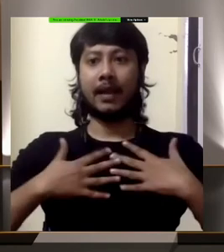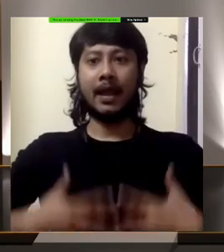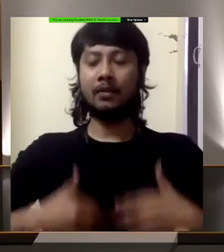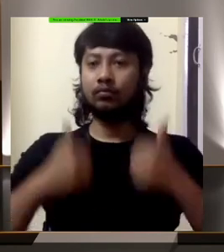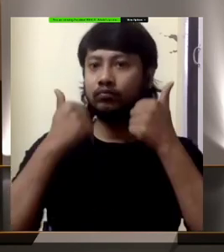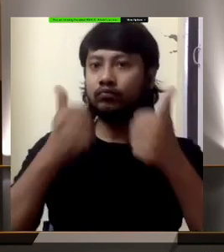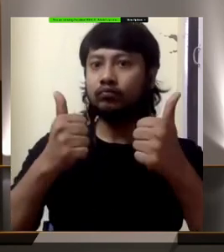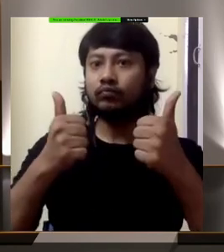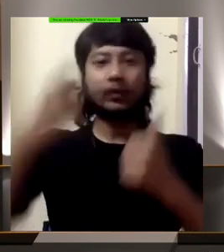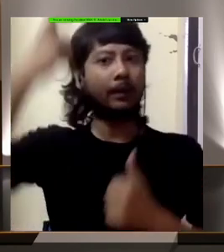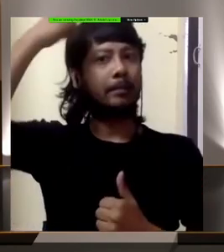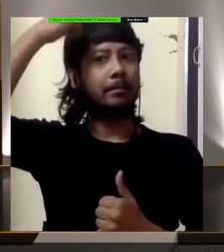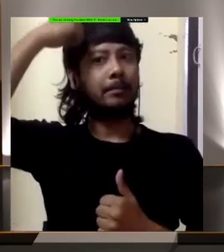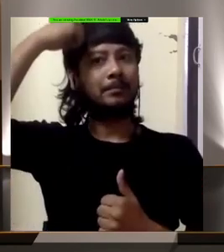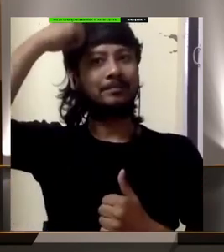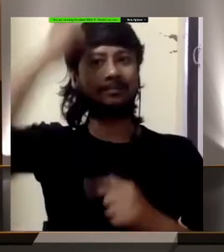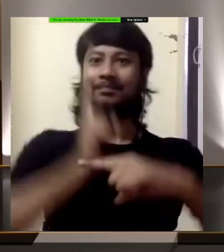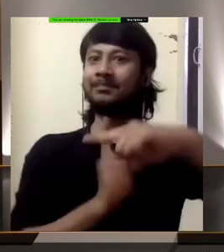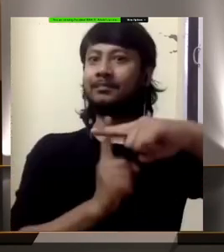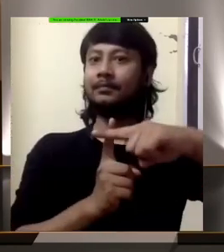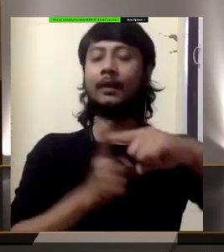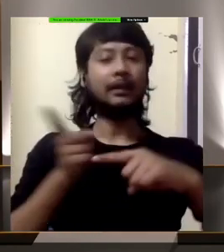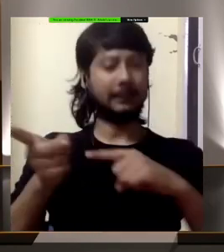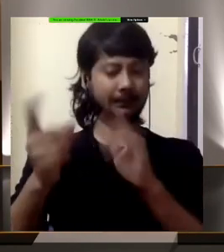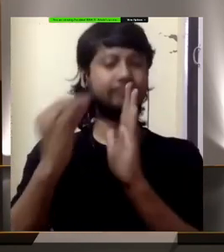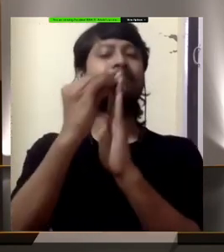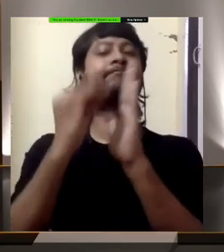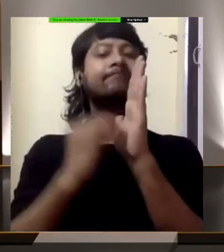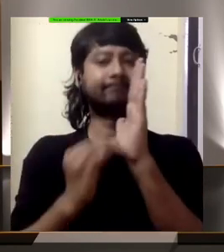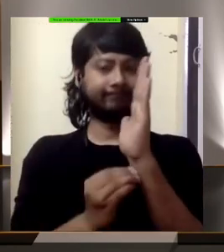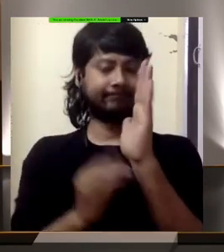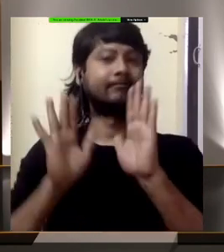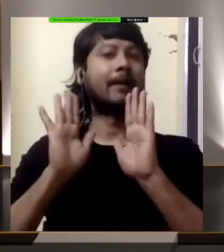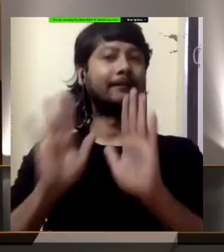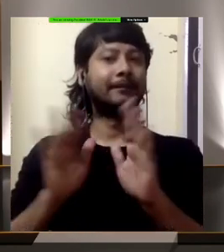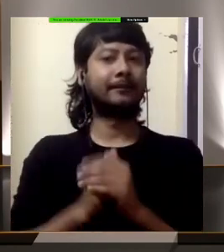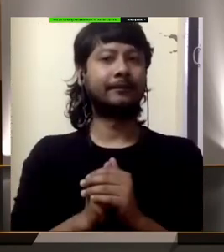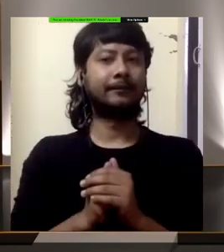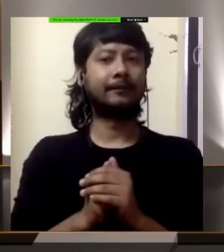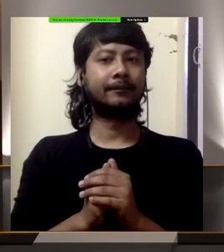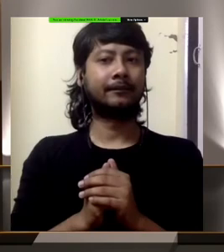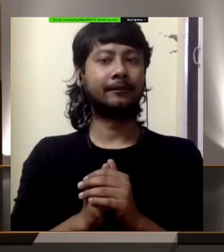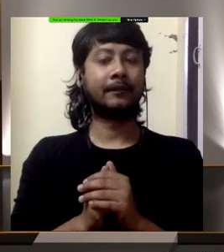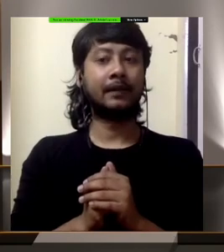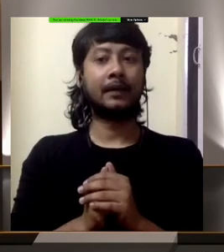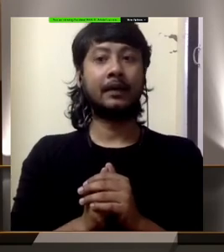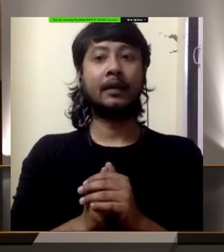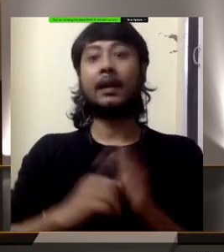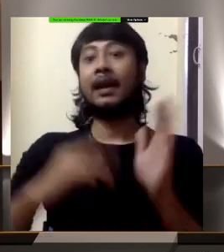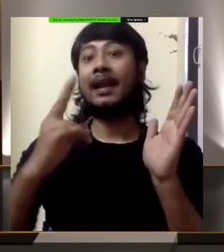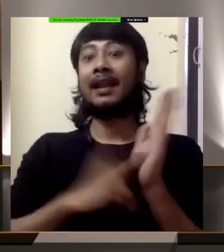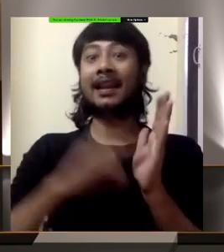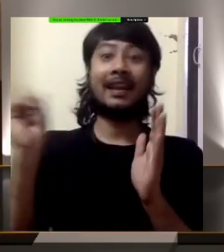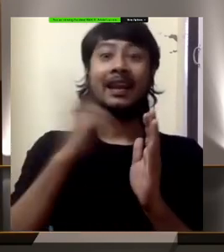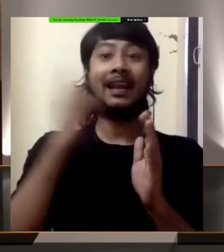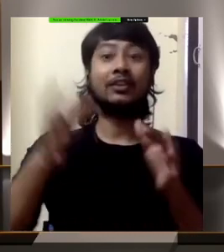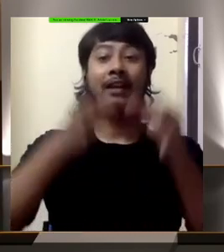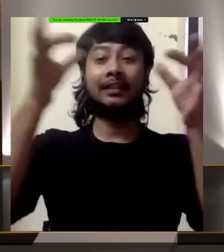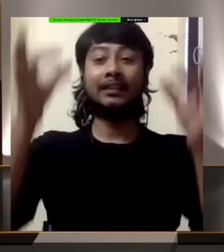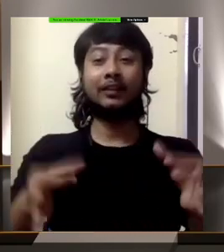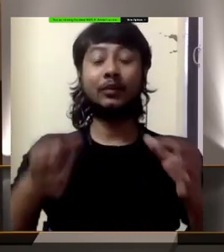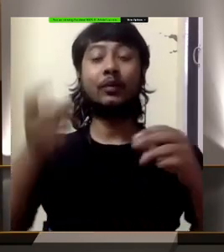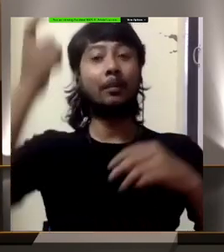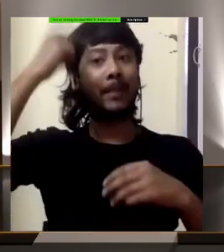It is in this context that in the National Institute of Mental Health and Neurosciences, where